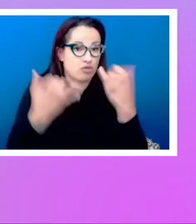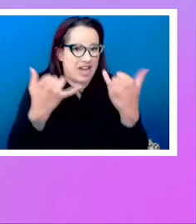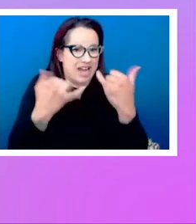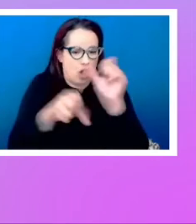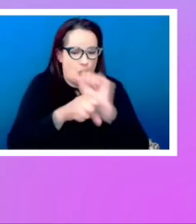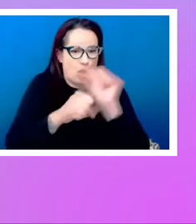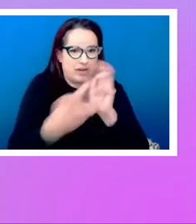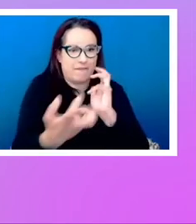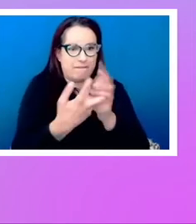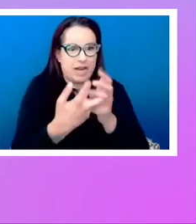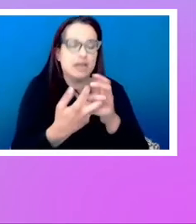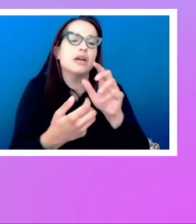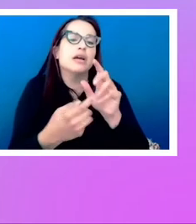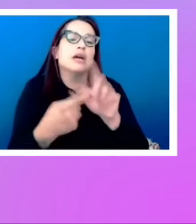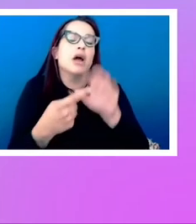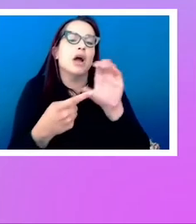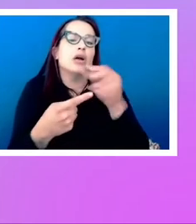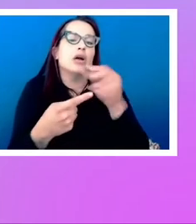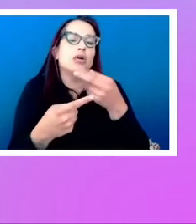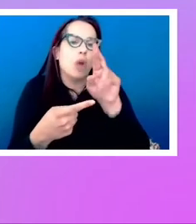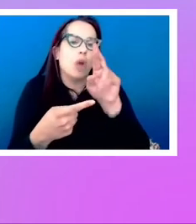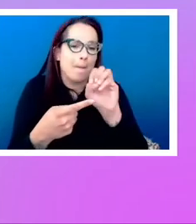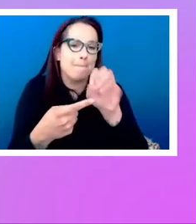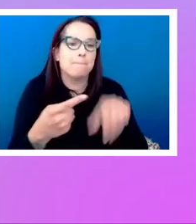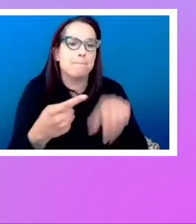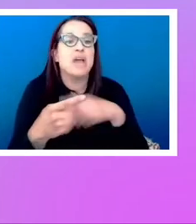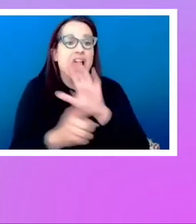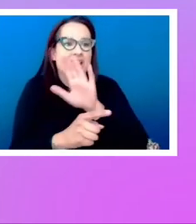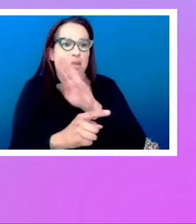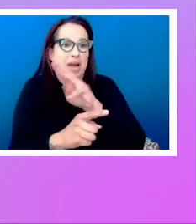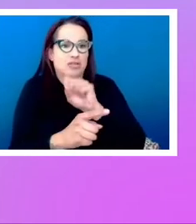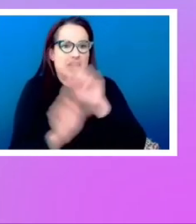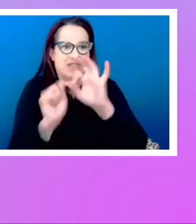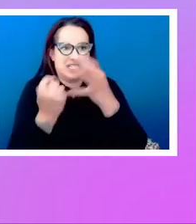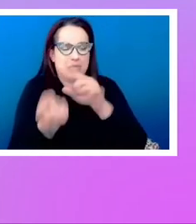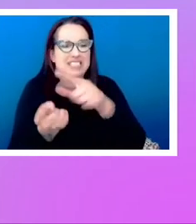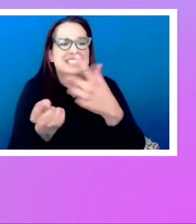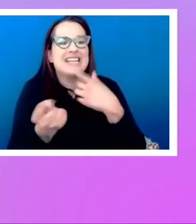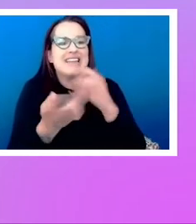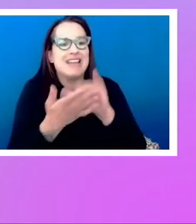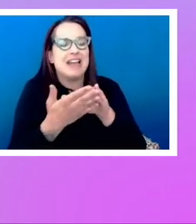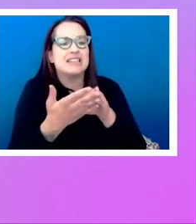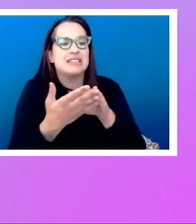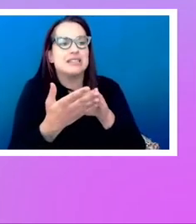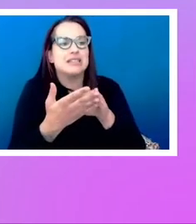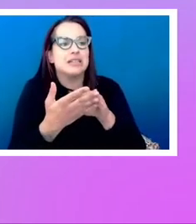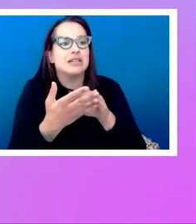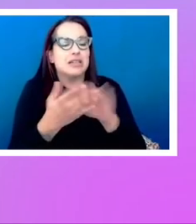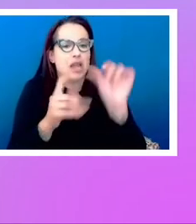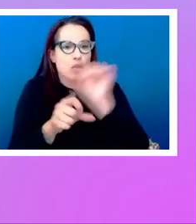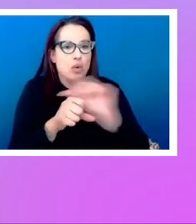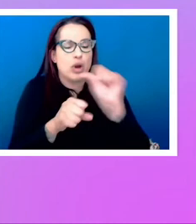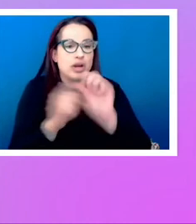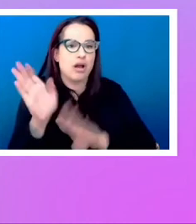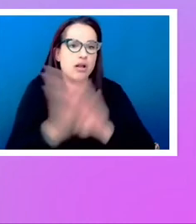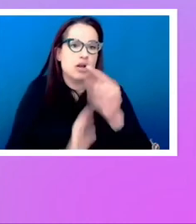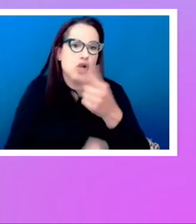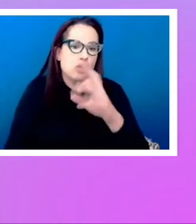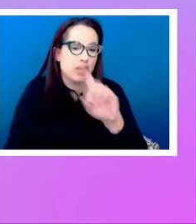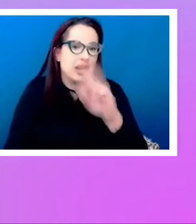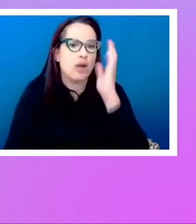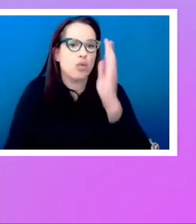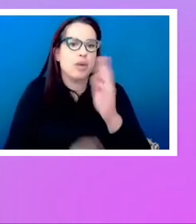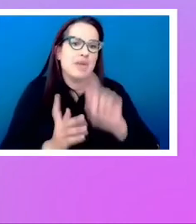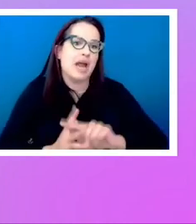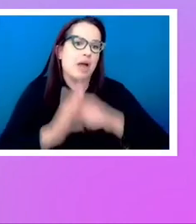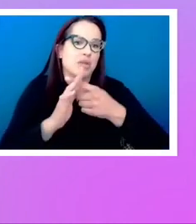Microsoft team said last year that they were working on working on grid and we're going to be implementing